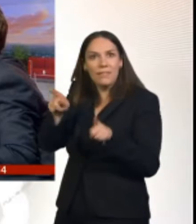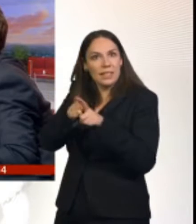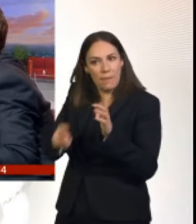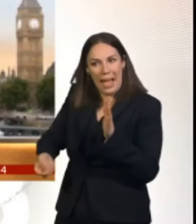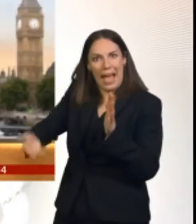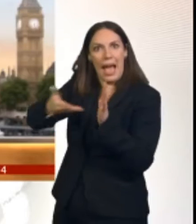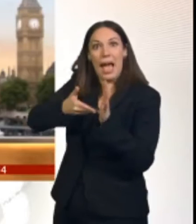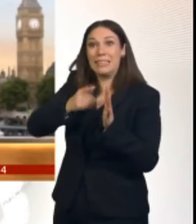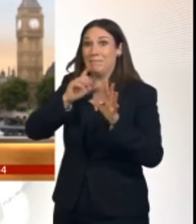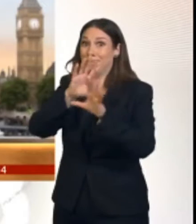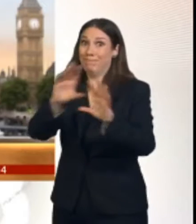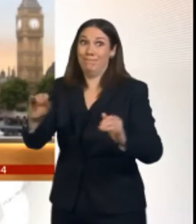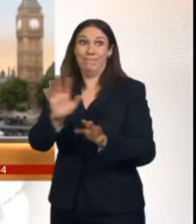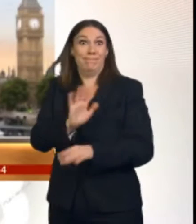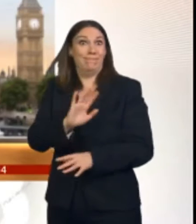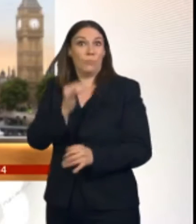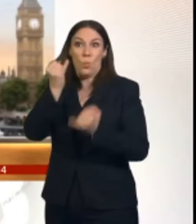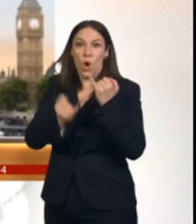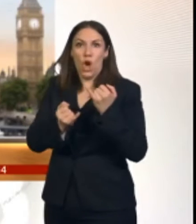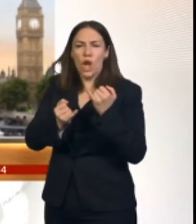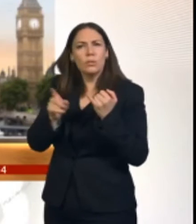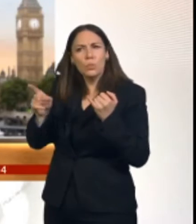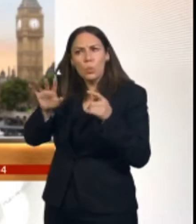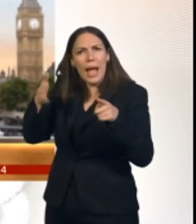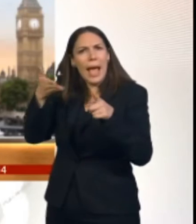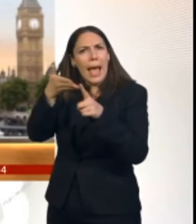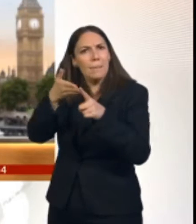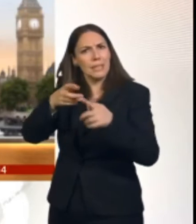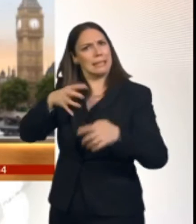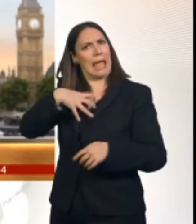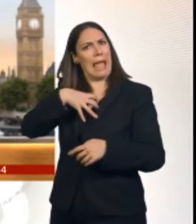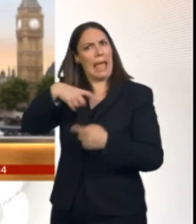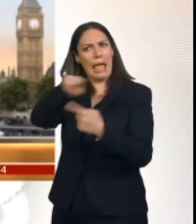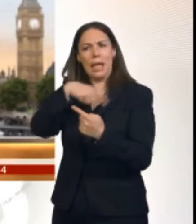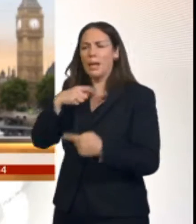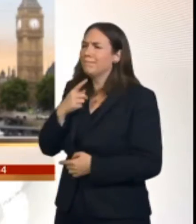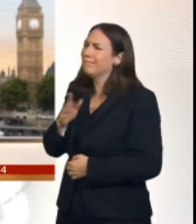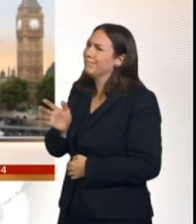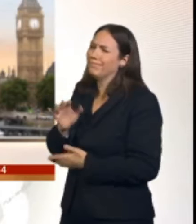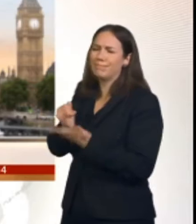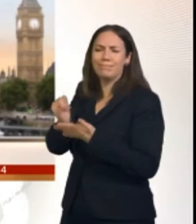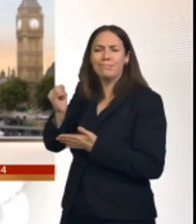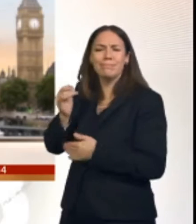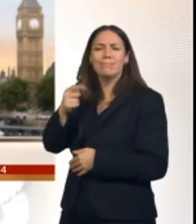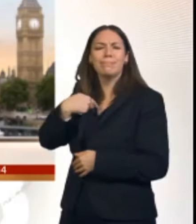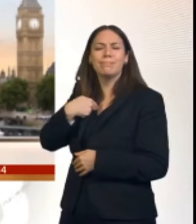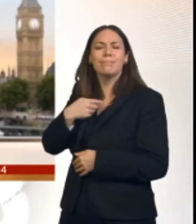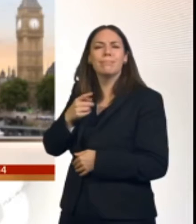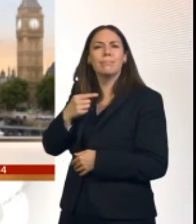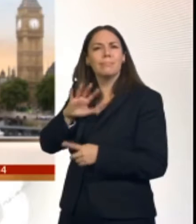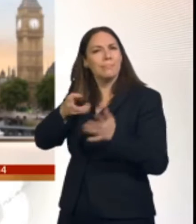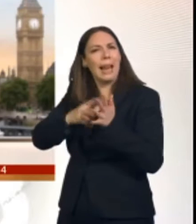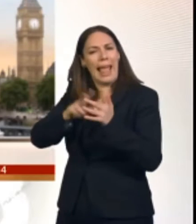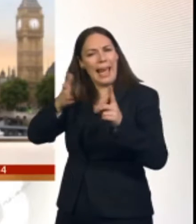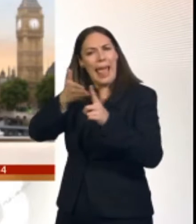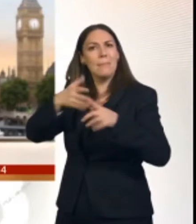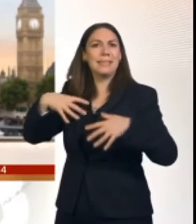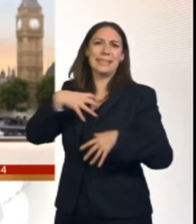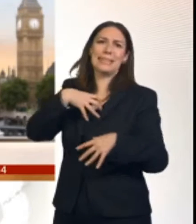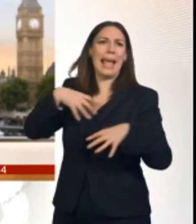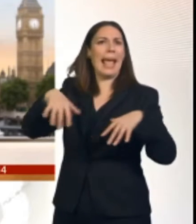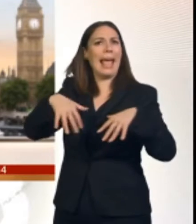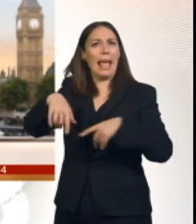I'm not trying to scare anybody, and I reject the term scaremongering. If the government wasn't doing anything about the possibility